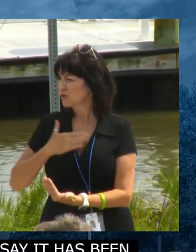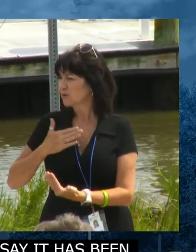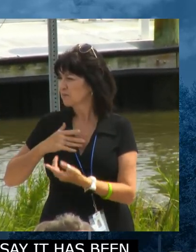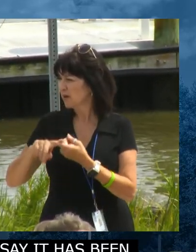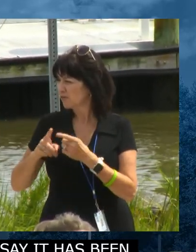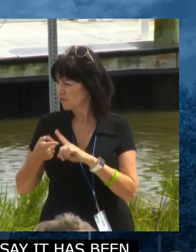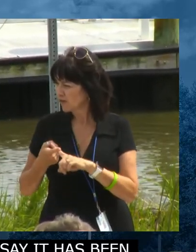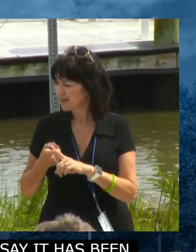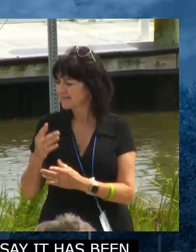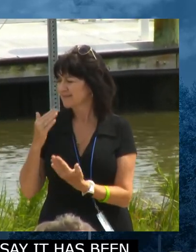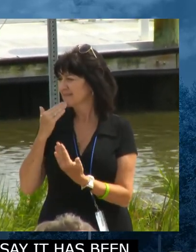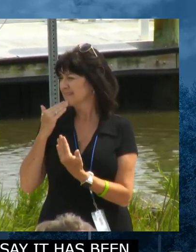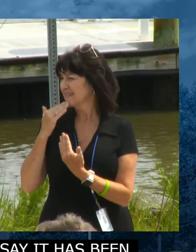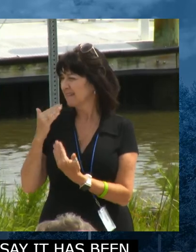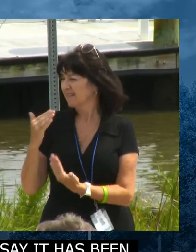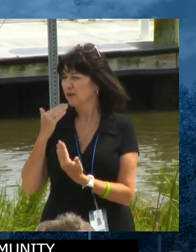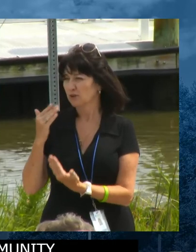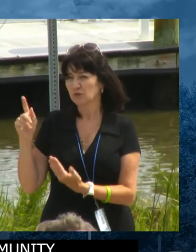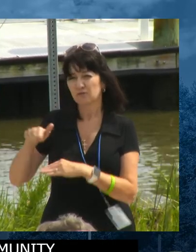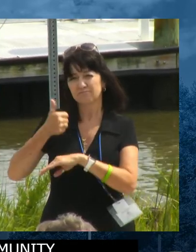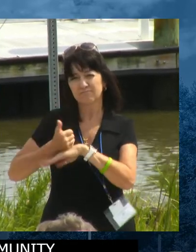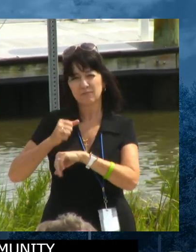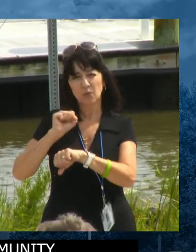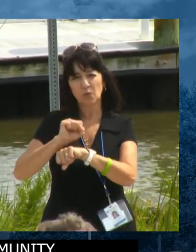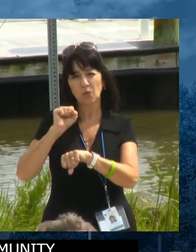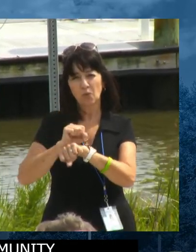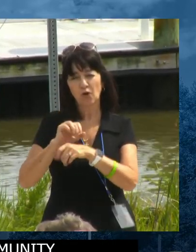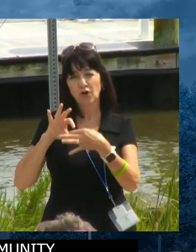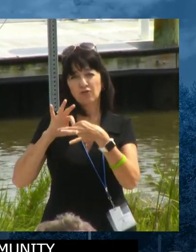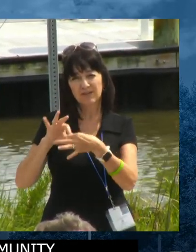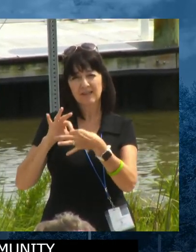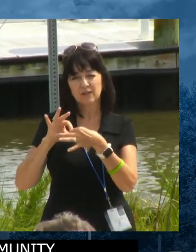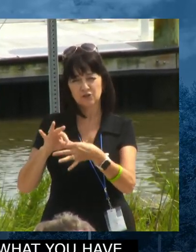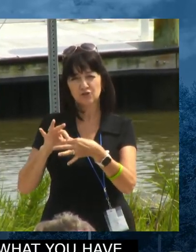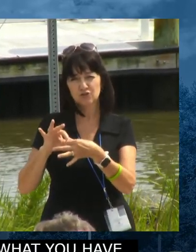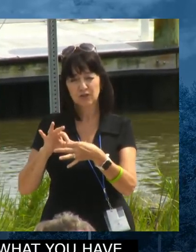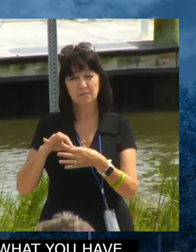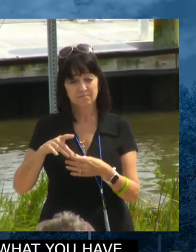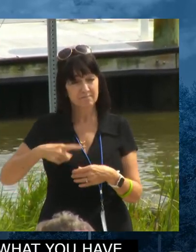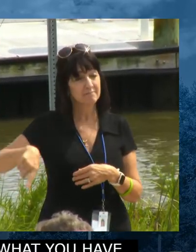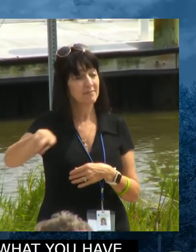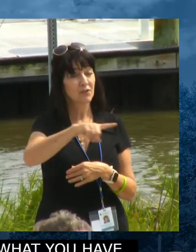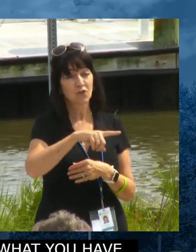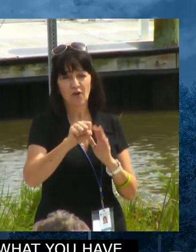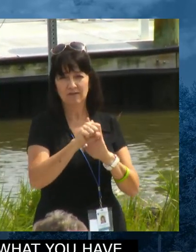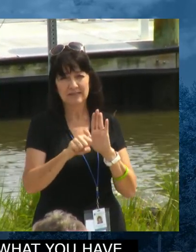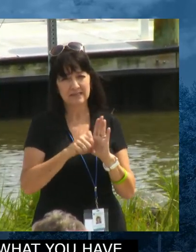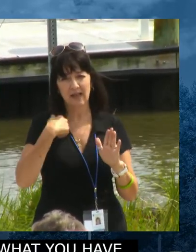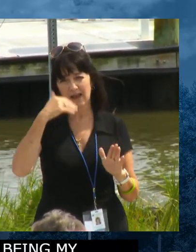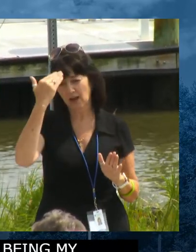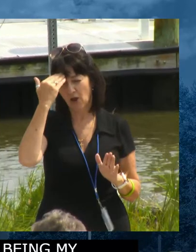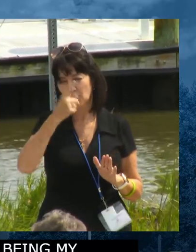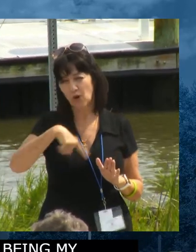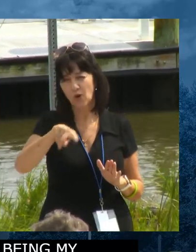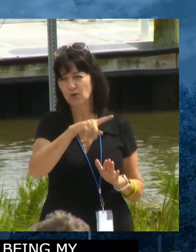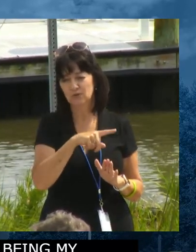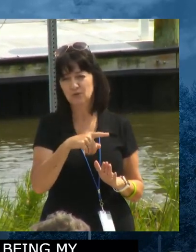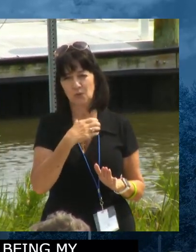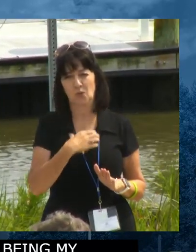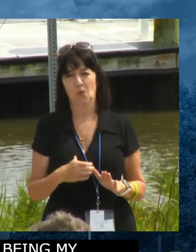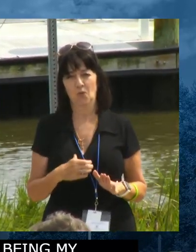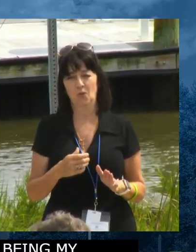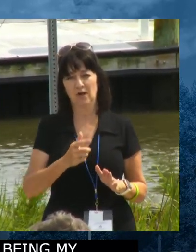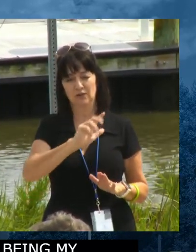thank you for creating a work relationship that is the envy of the rest of the state. So thank you. I know you're at peace with yourself and I know you're happy.